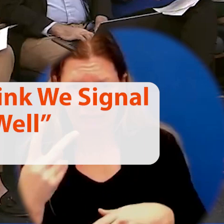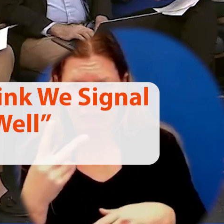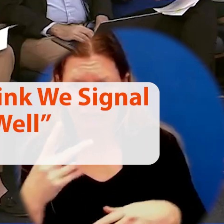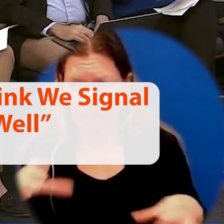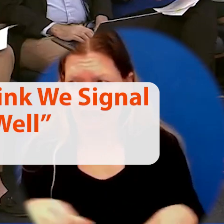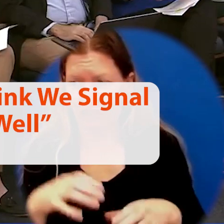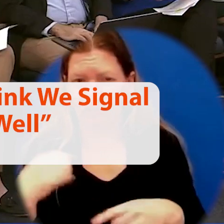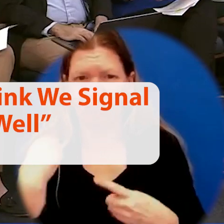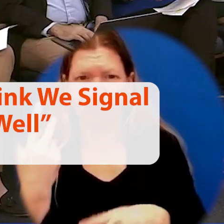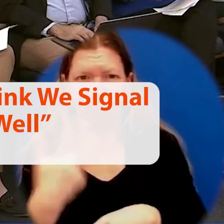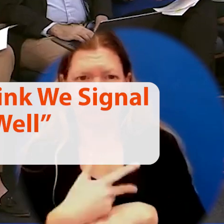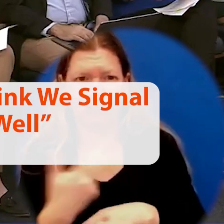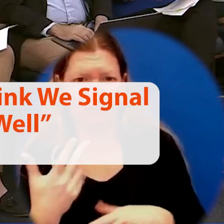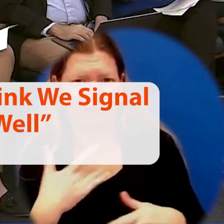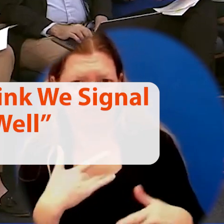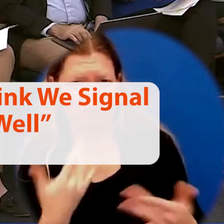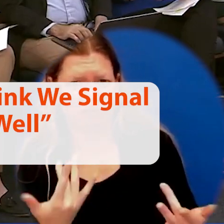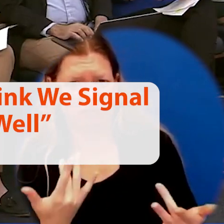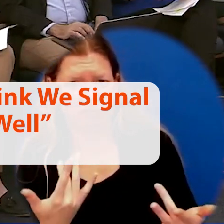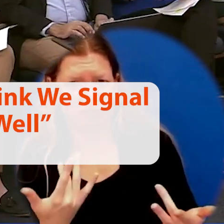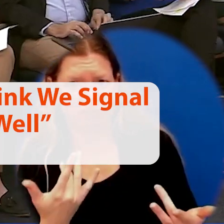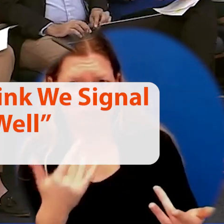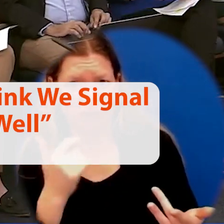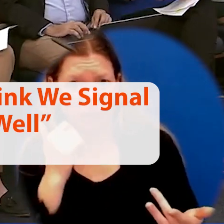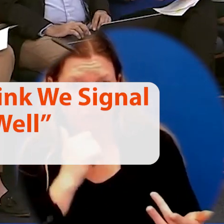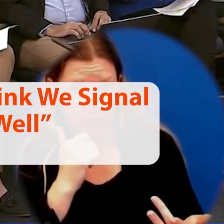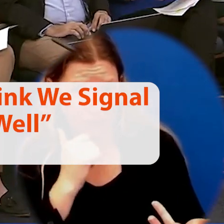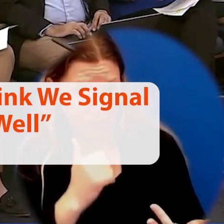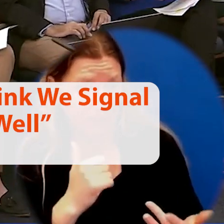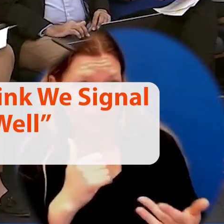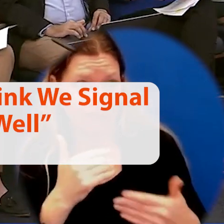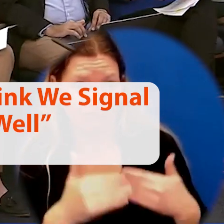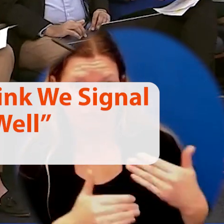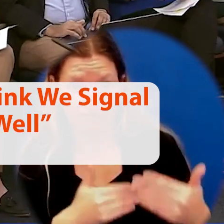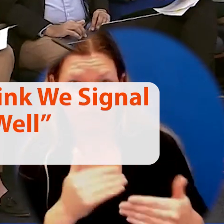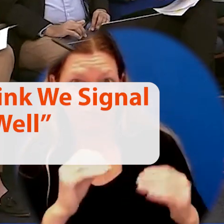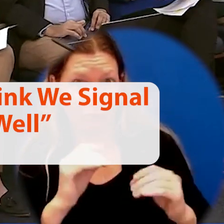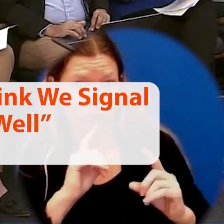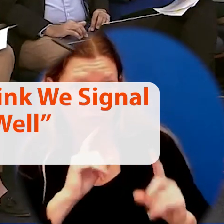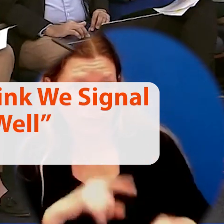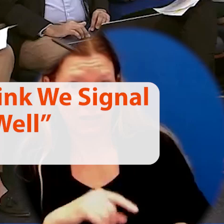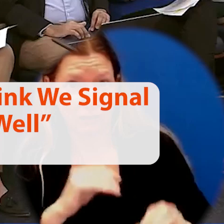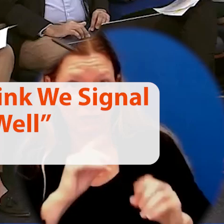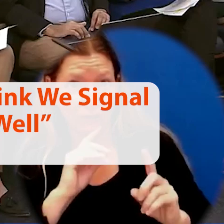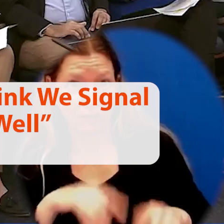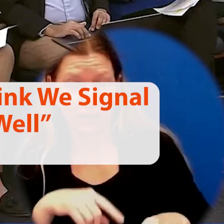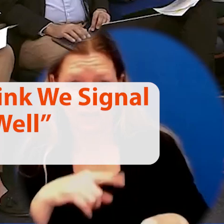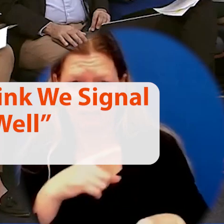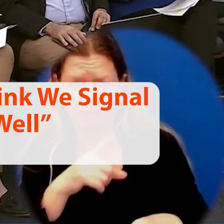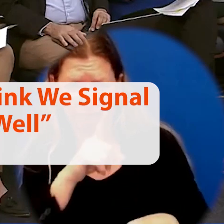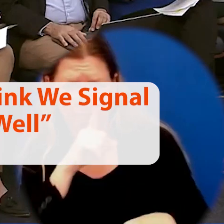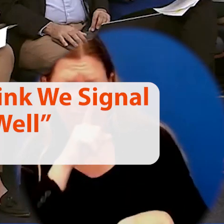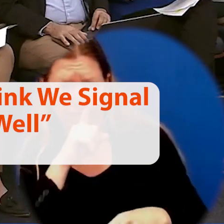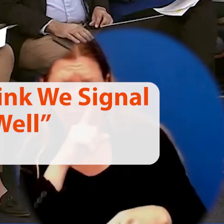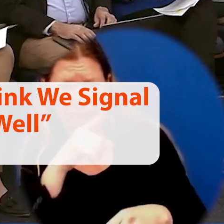So with every day that passes and no response, are you missing an opportunity to signal resolve?